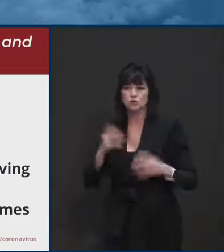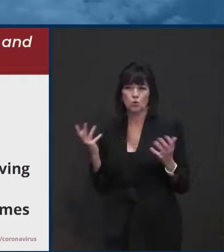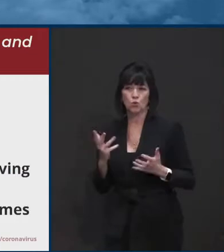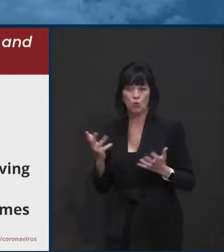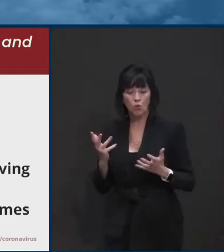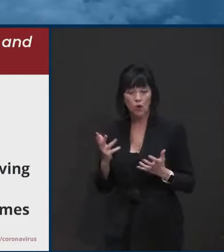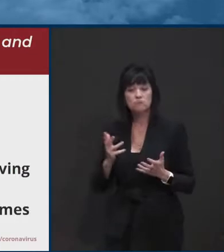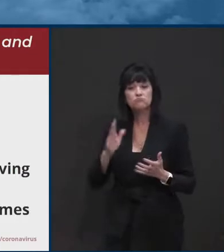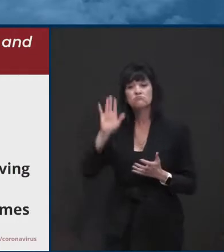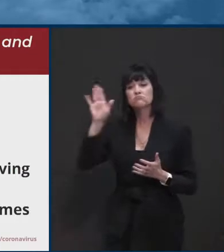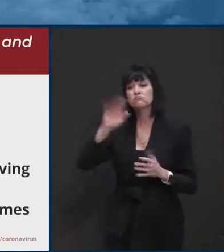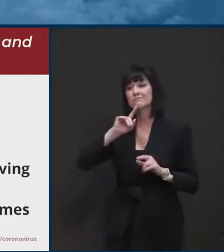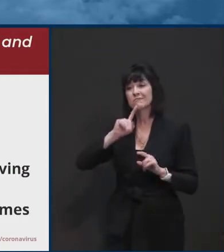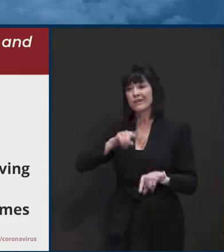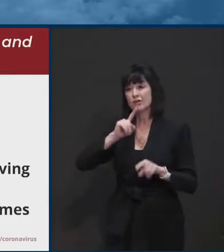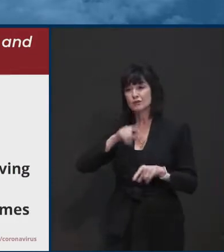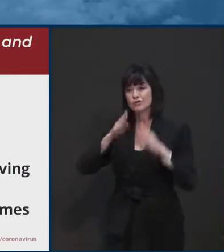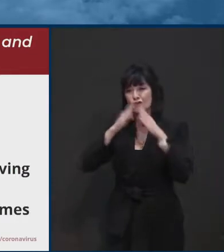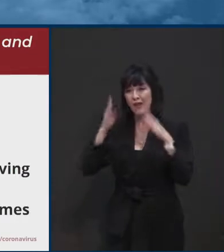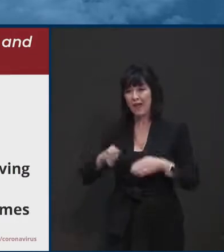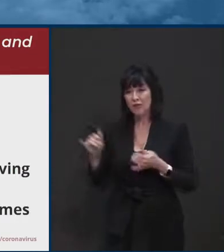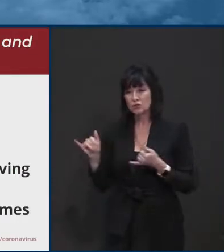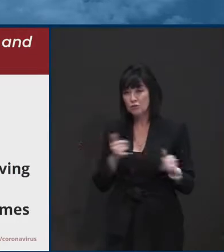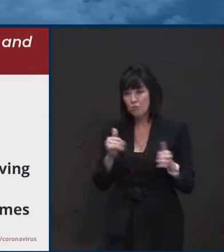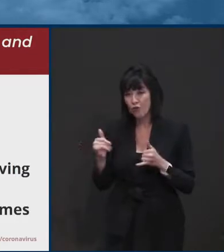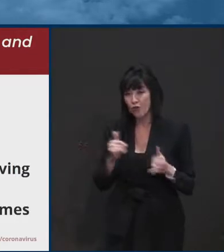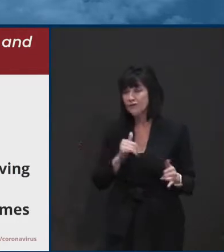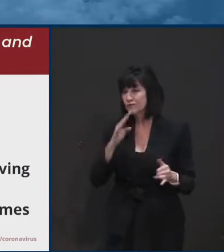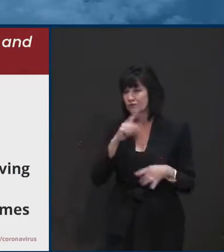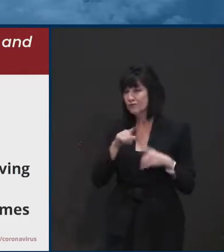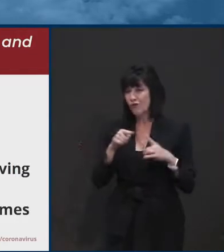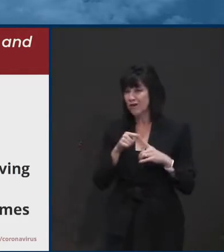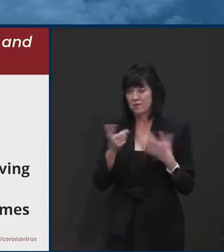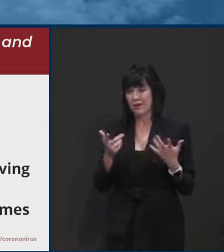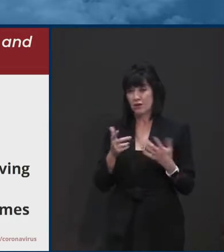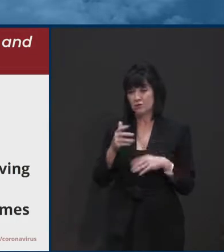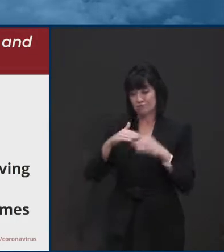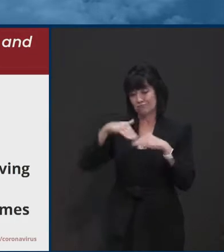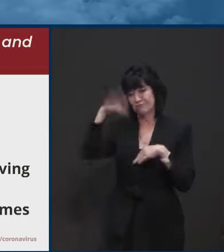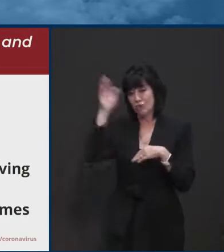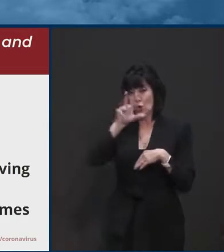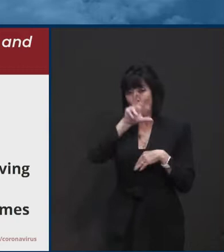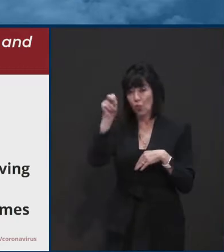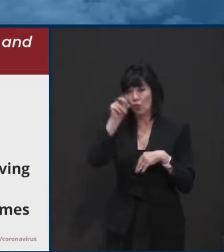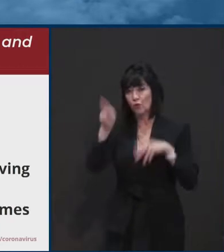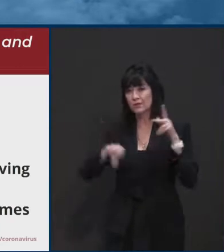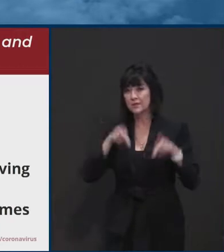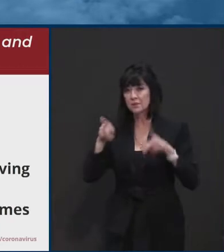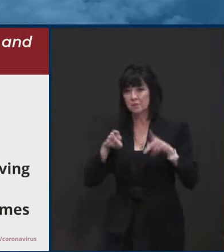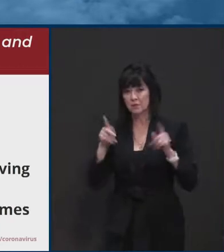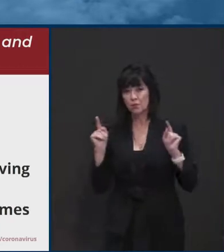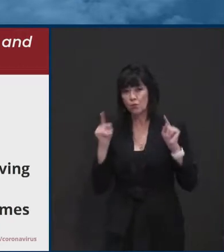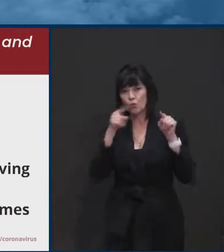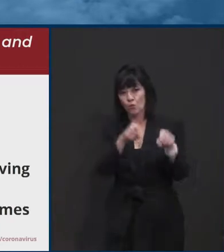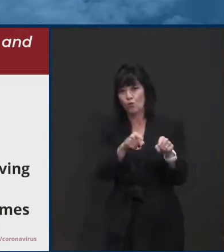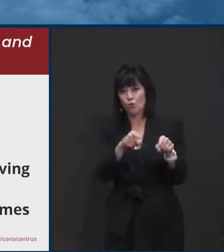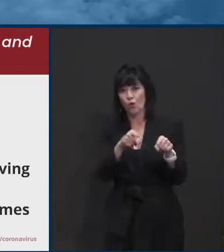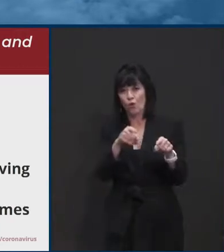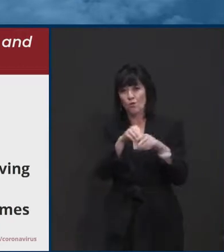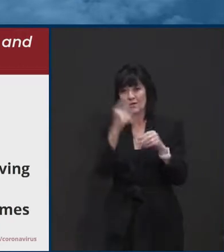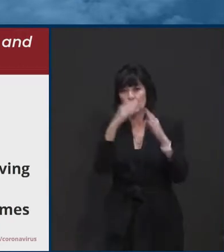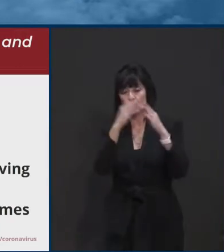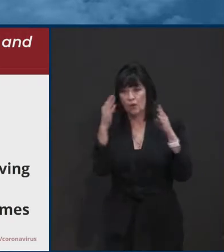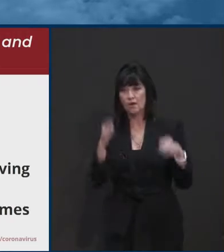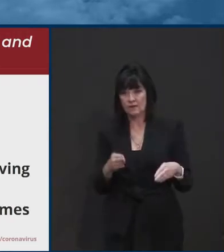we've had 30 or more people or more than 50 percent of people who attend these parties, um, who become